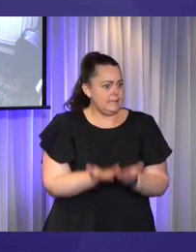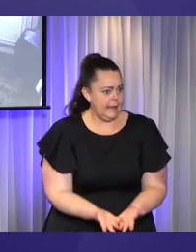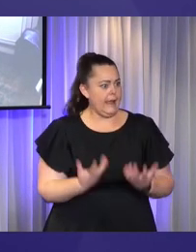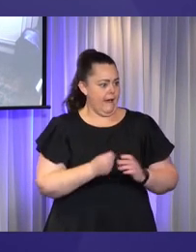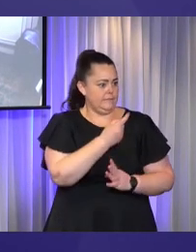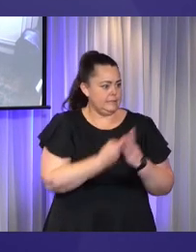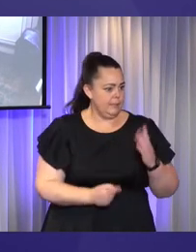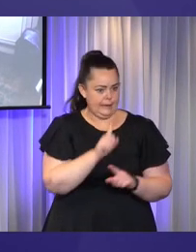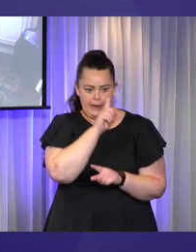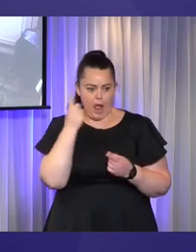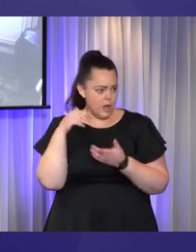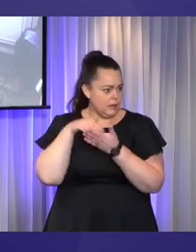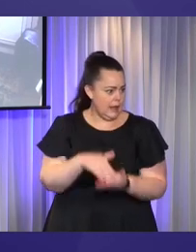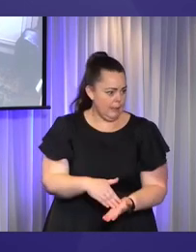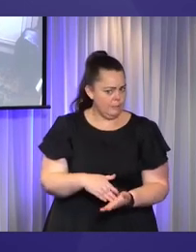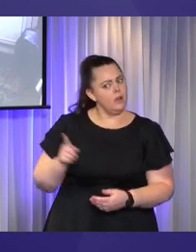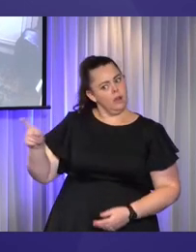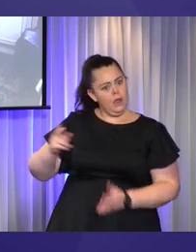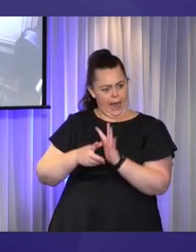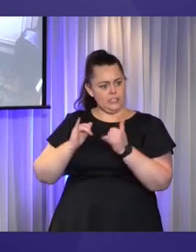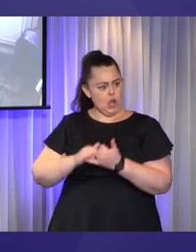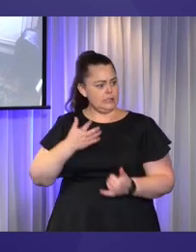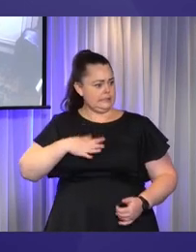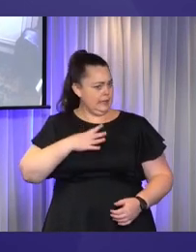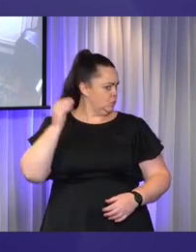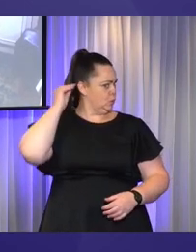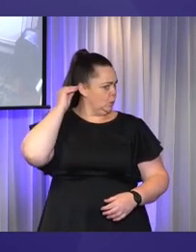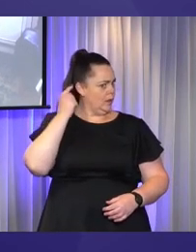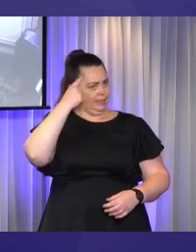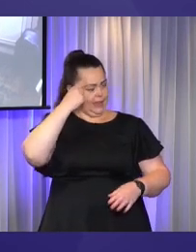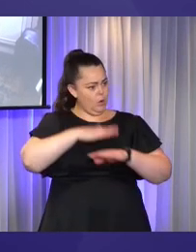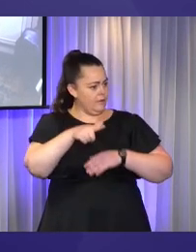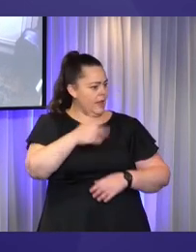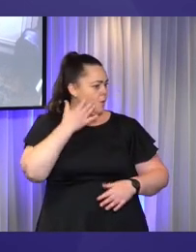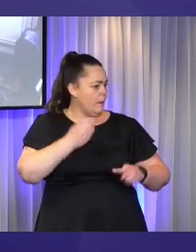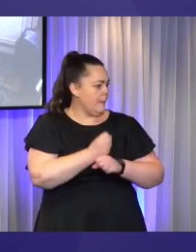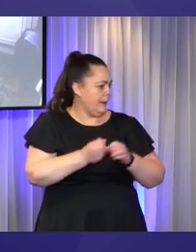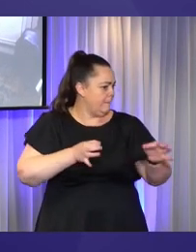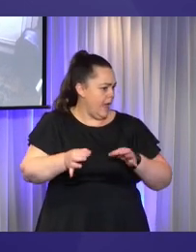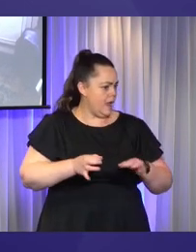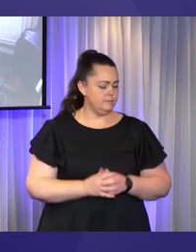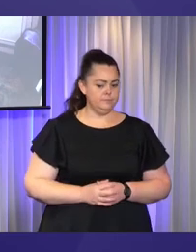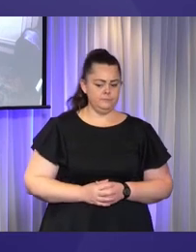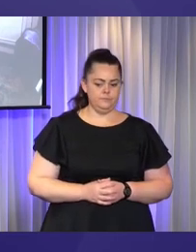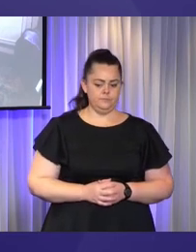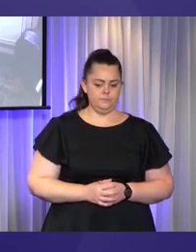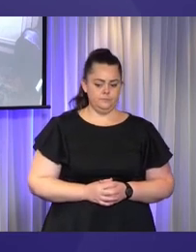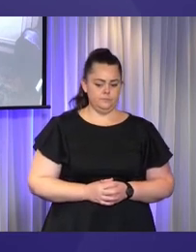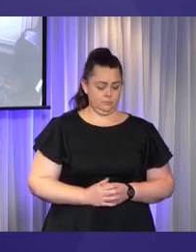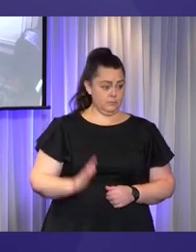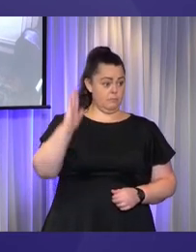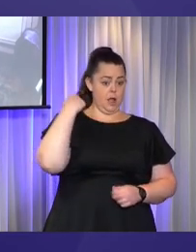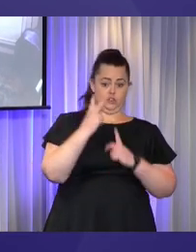And in workplaces, I want to say one thing, actually. When I was first diagnosed with MS, my fatigue was one of my most debilitating